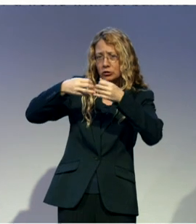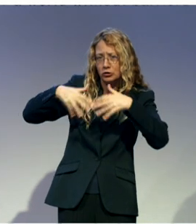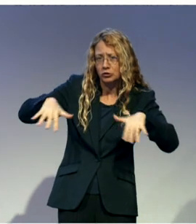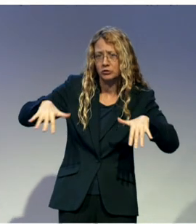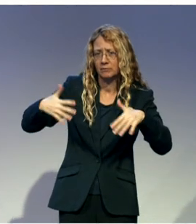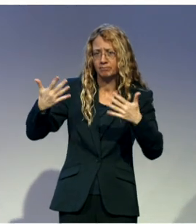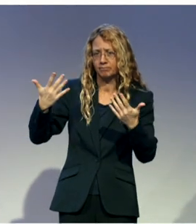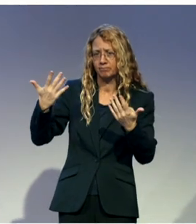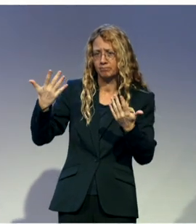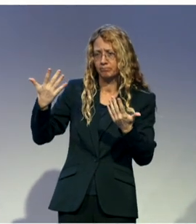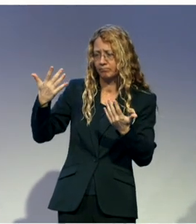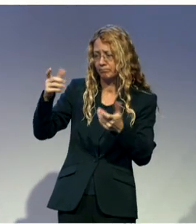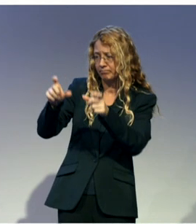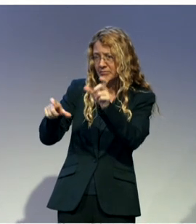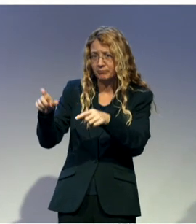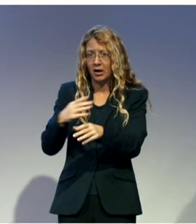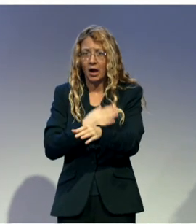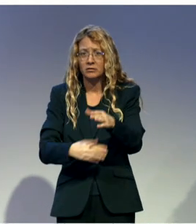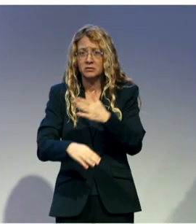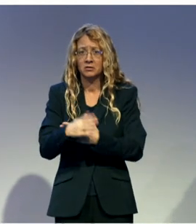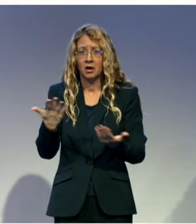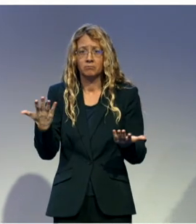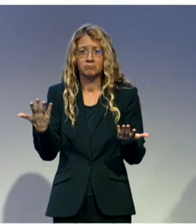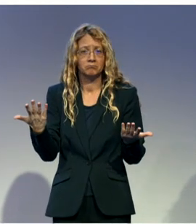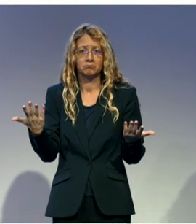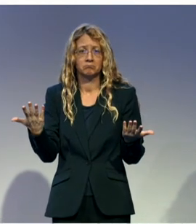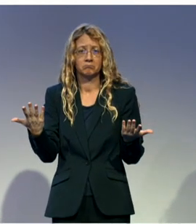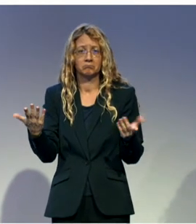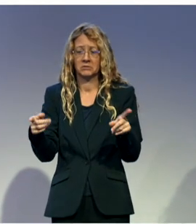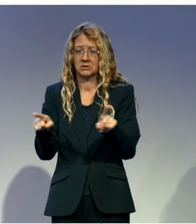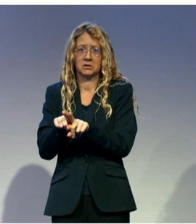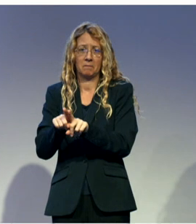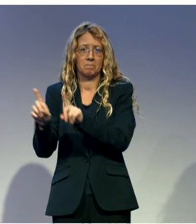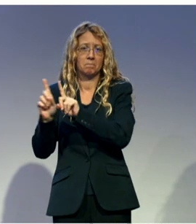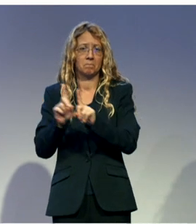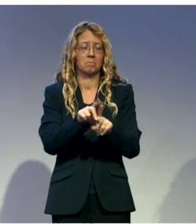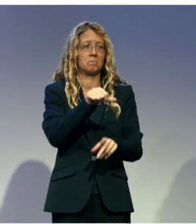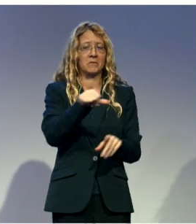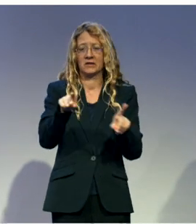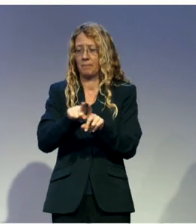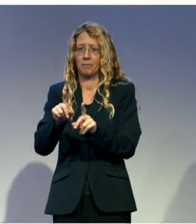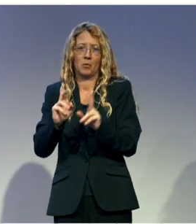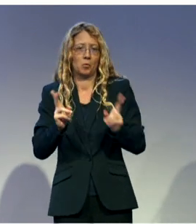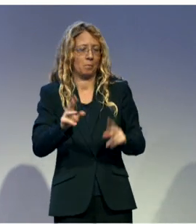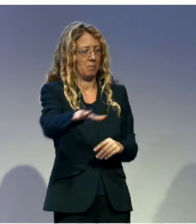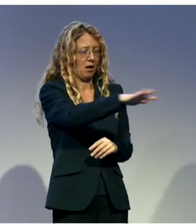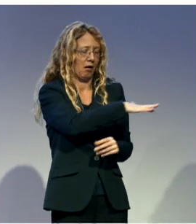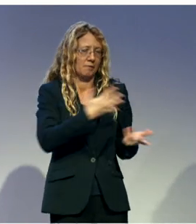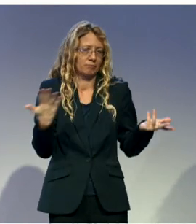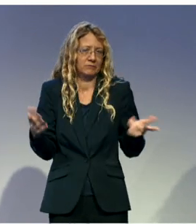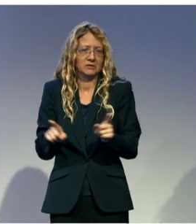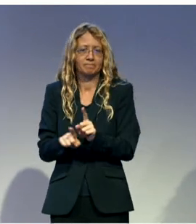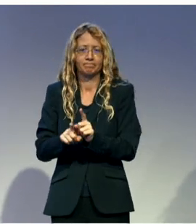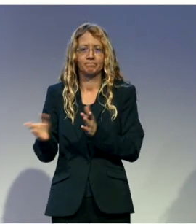We have had reforms that took place where we were fighting to have at least a quota in